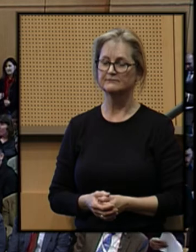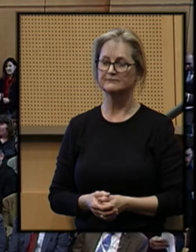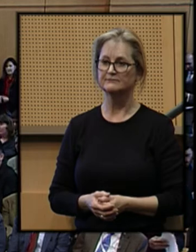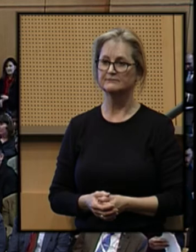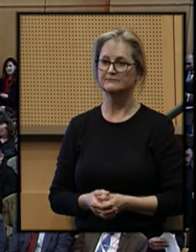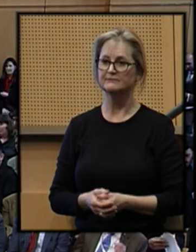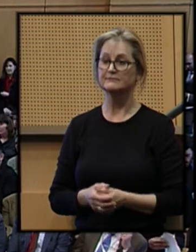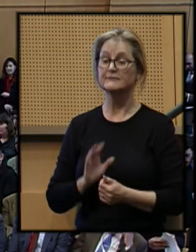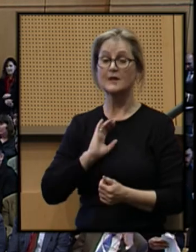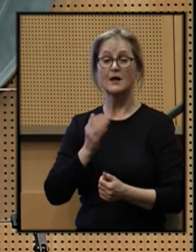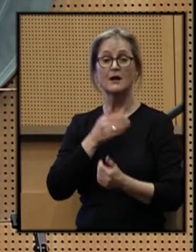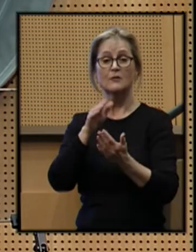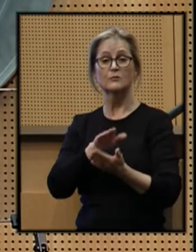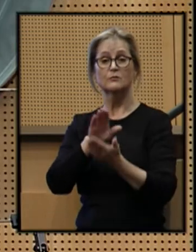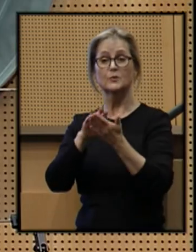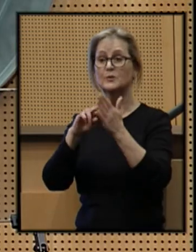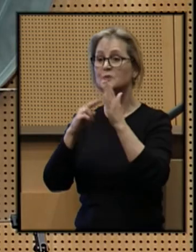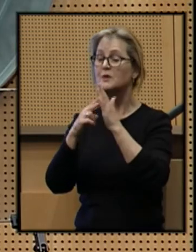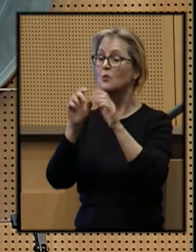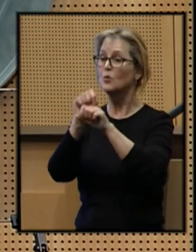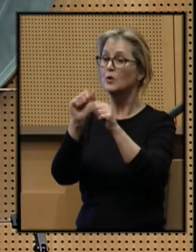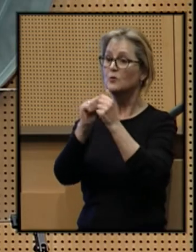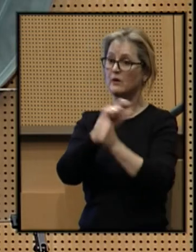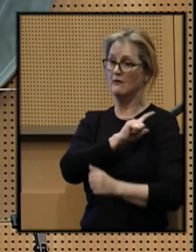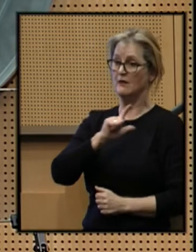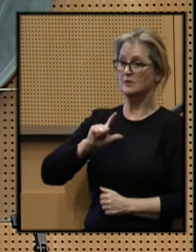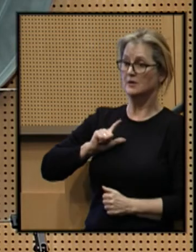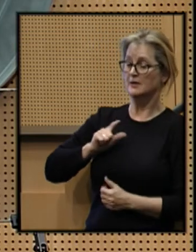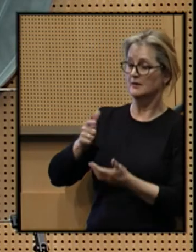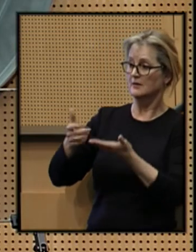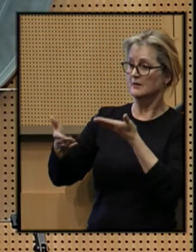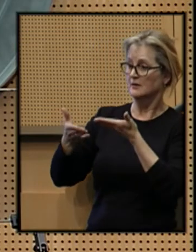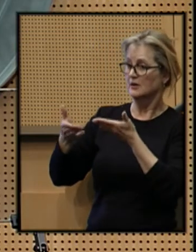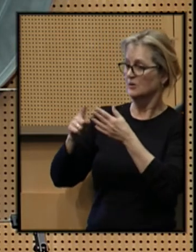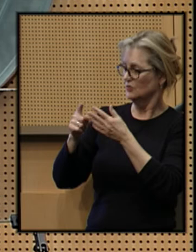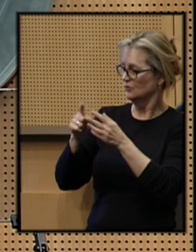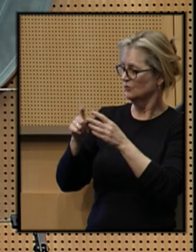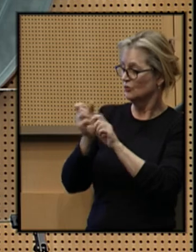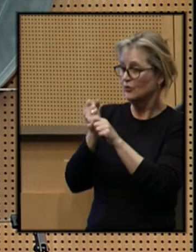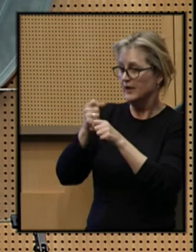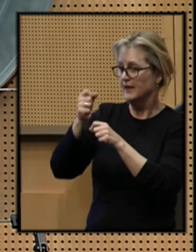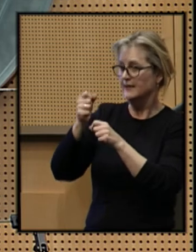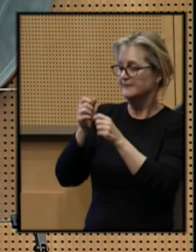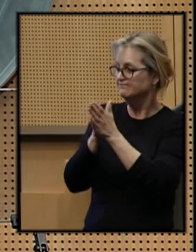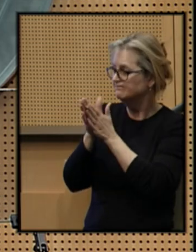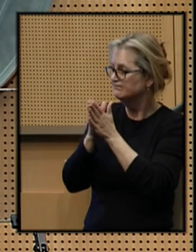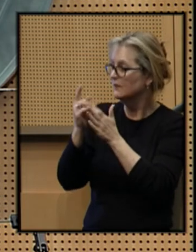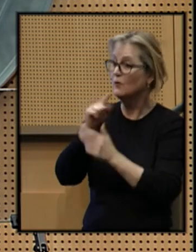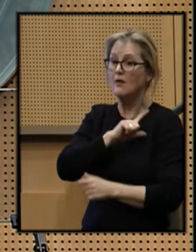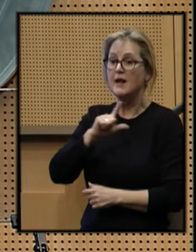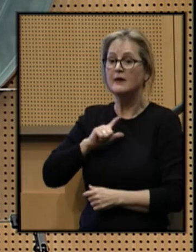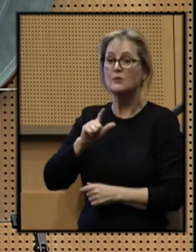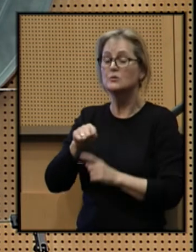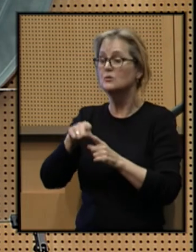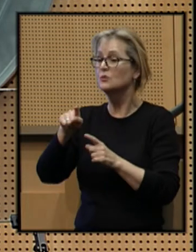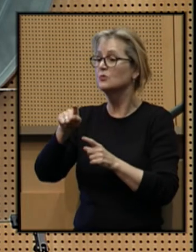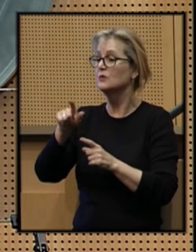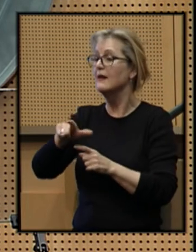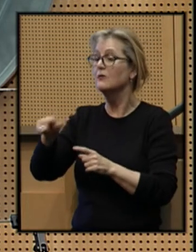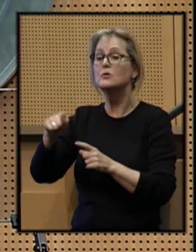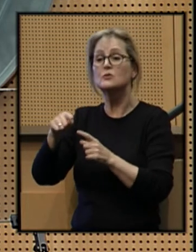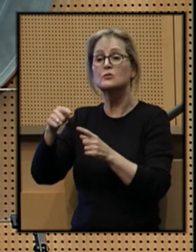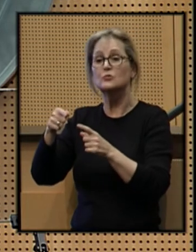Our approach means that we are working with the legislature to create an incentive for landlords to preserve affordable rents